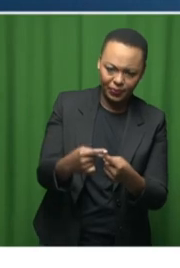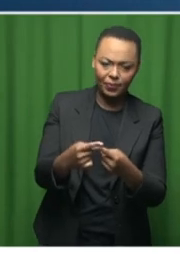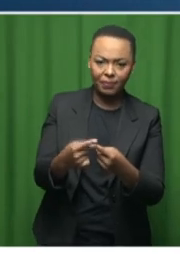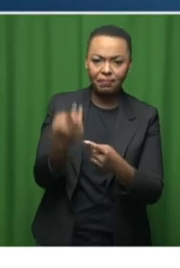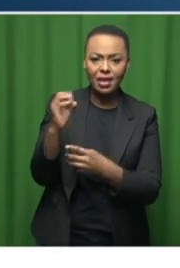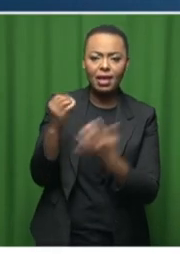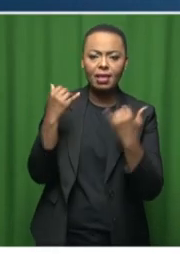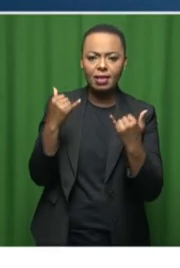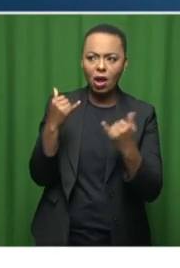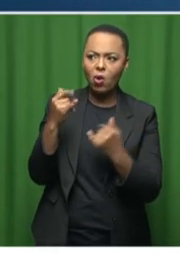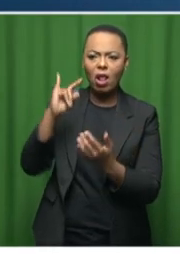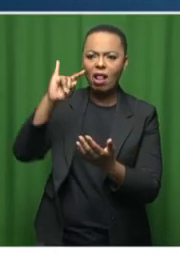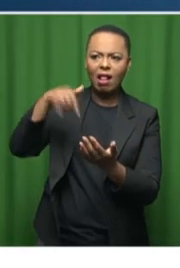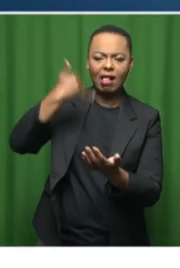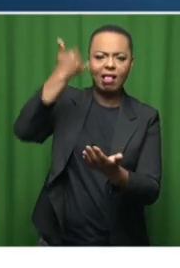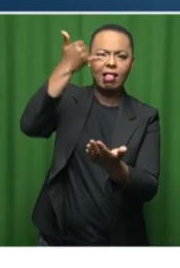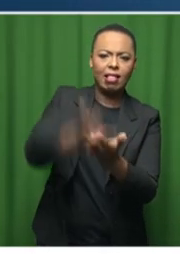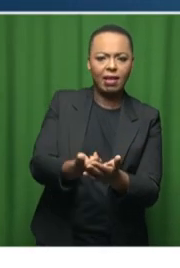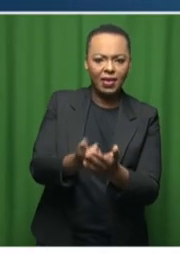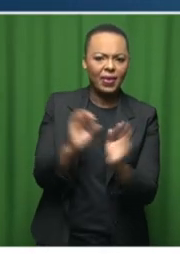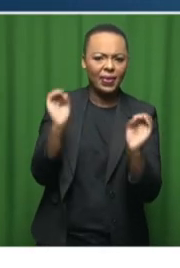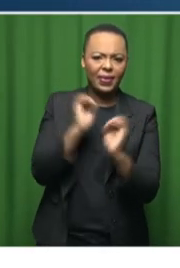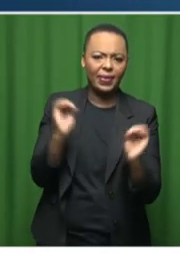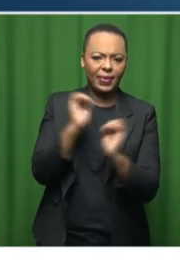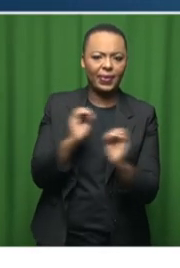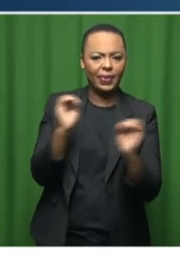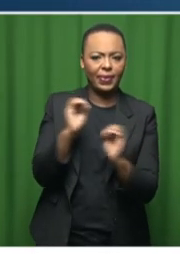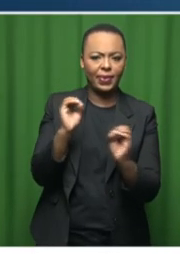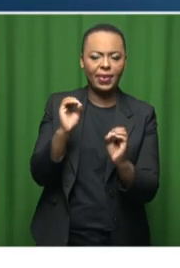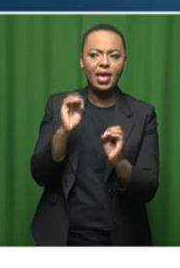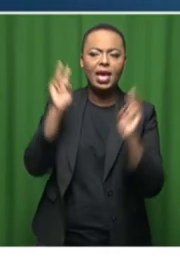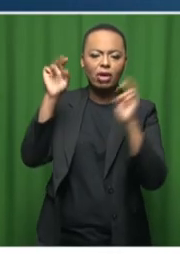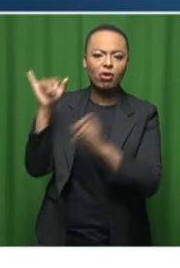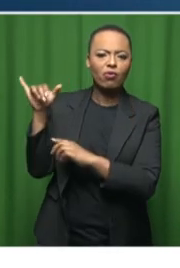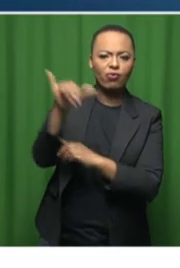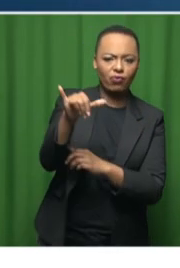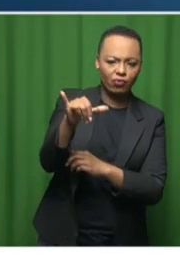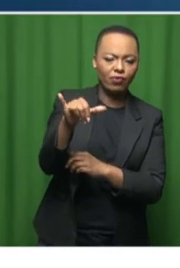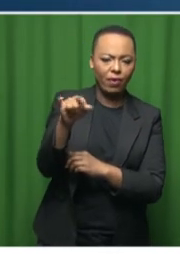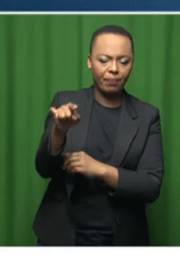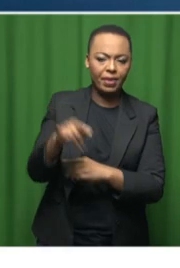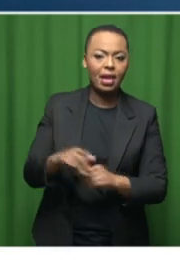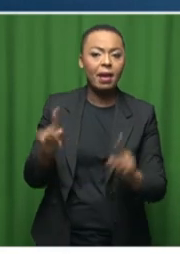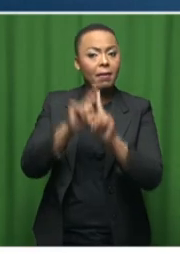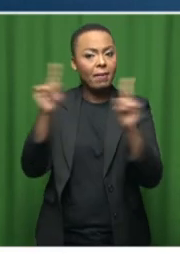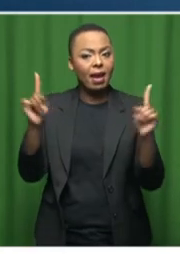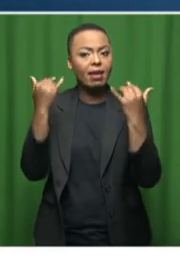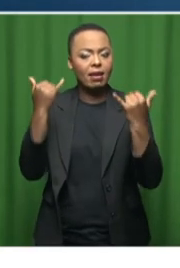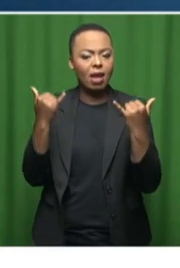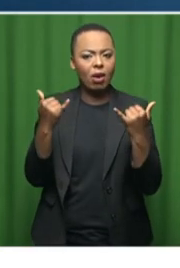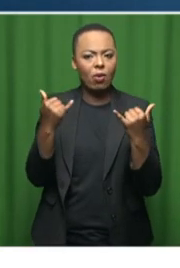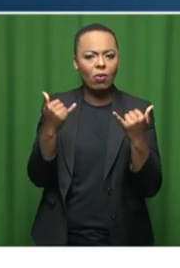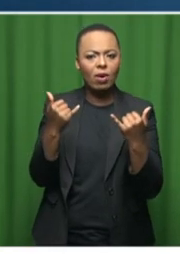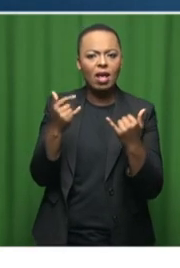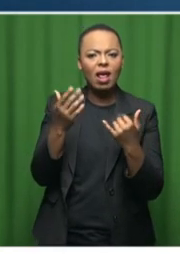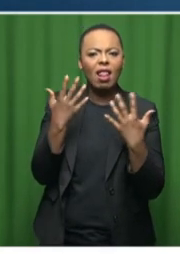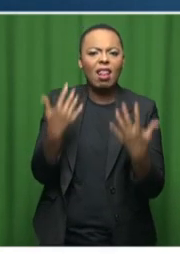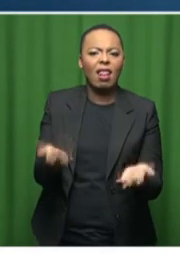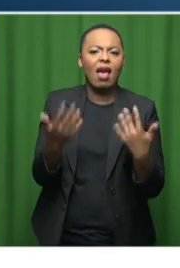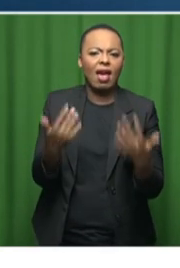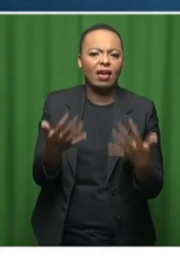fatalities in South Africa in the aviation space. But we have seen a few light aircraft